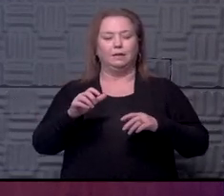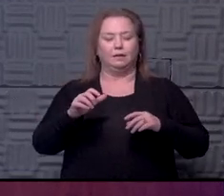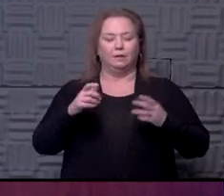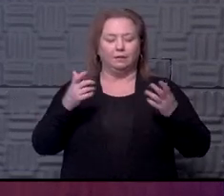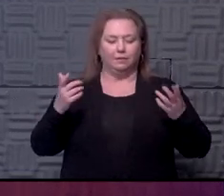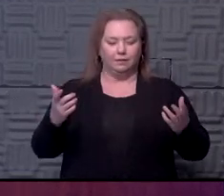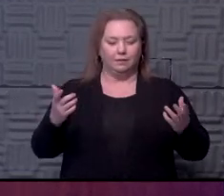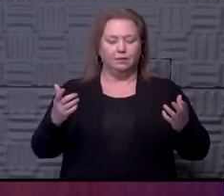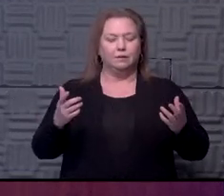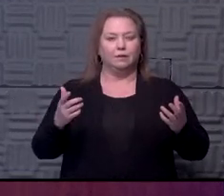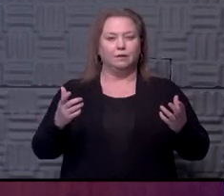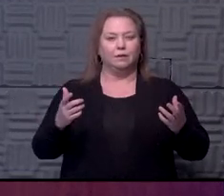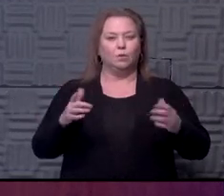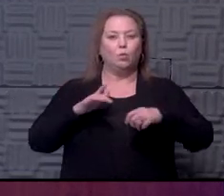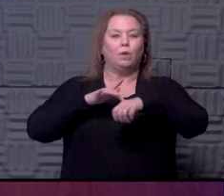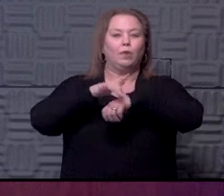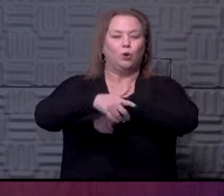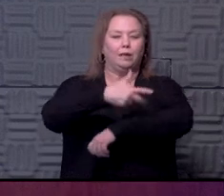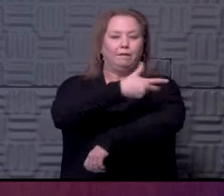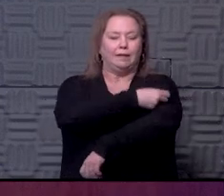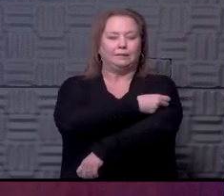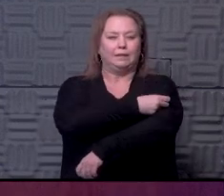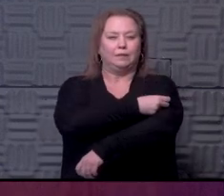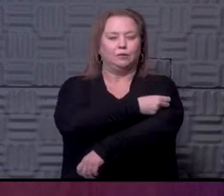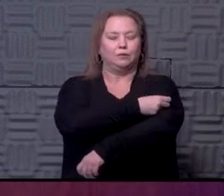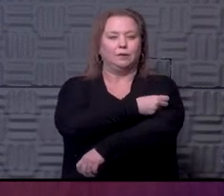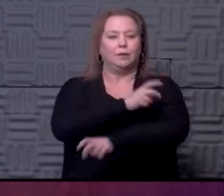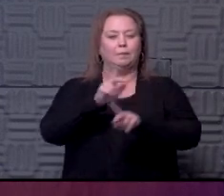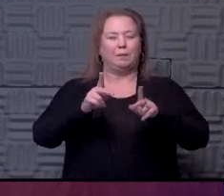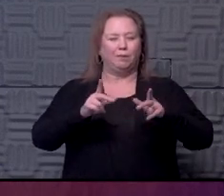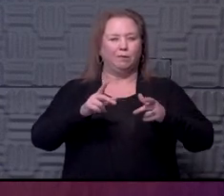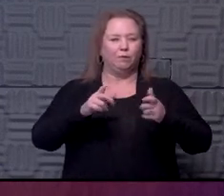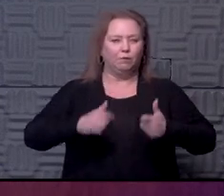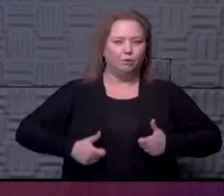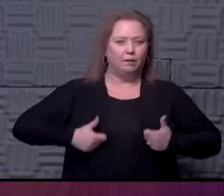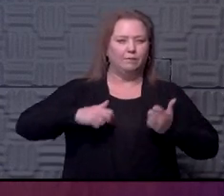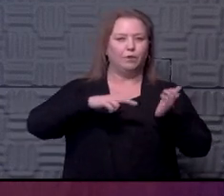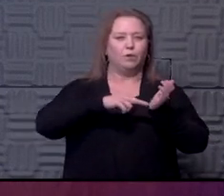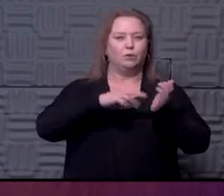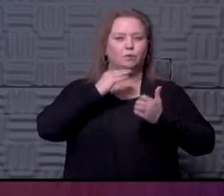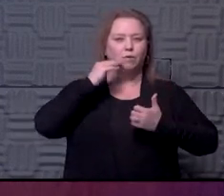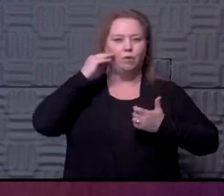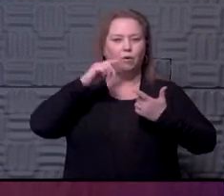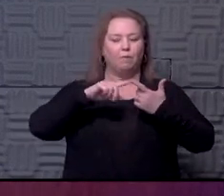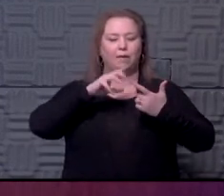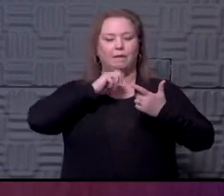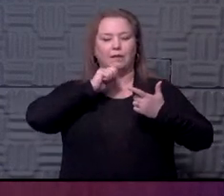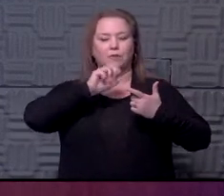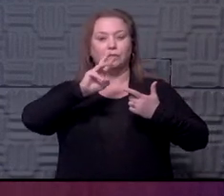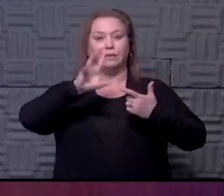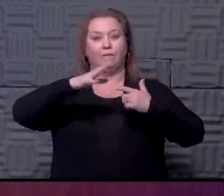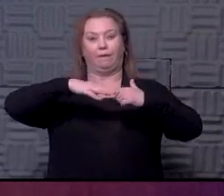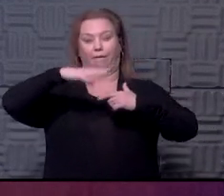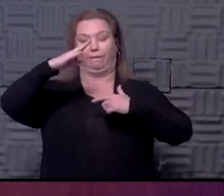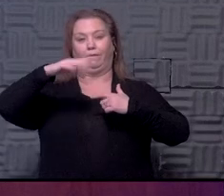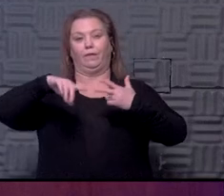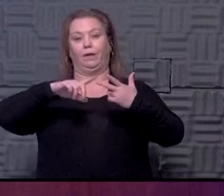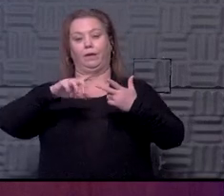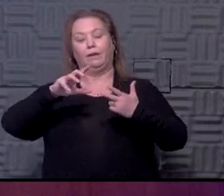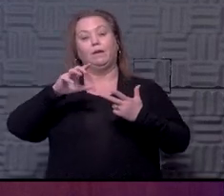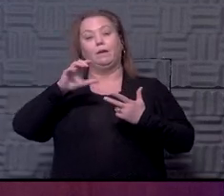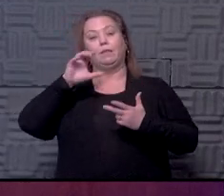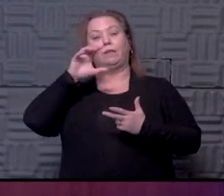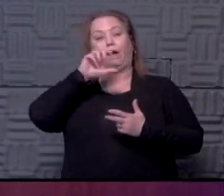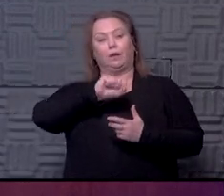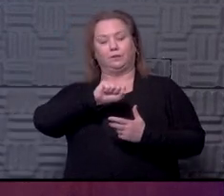with early vaccination, right, those that live in long-term care facilities, those over 65, the odds ratios of death